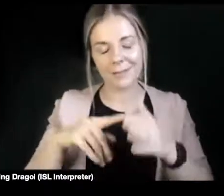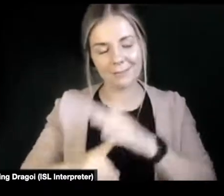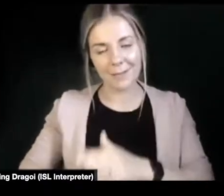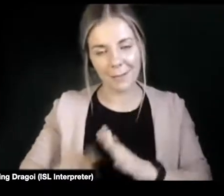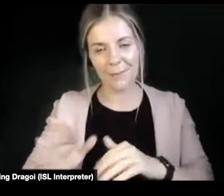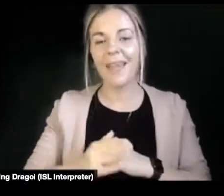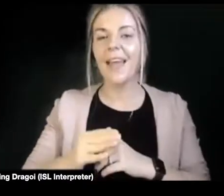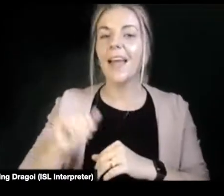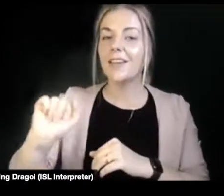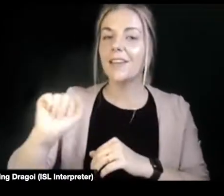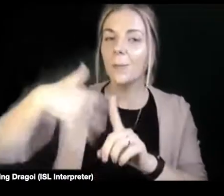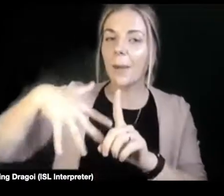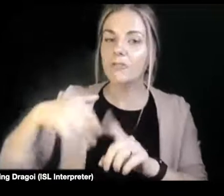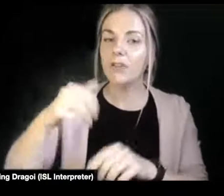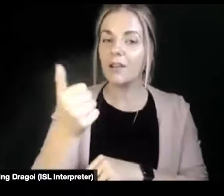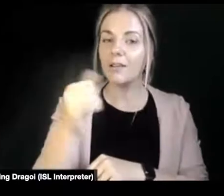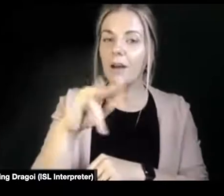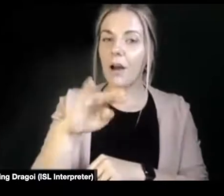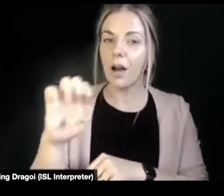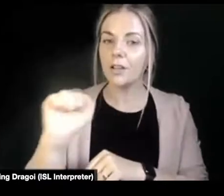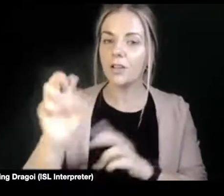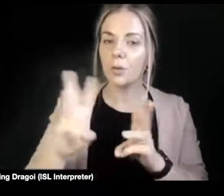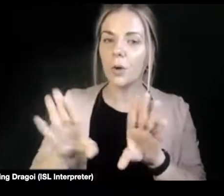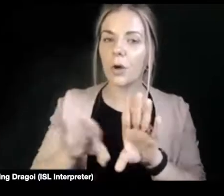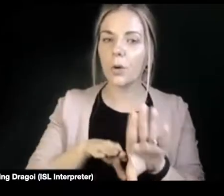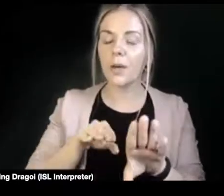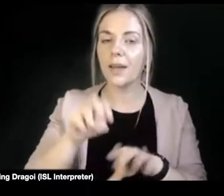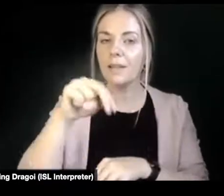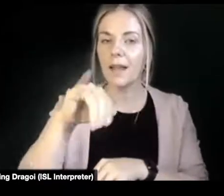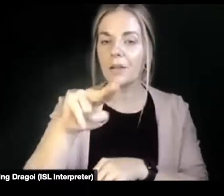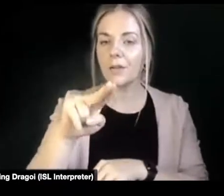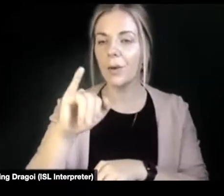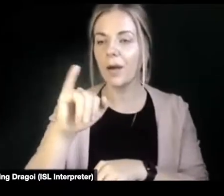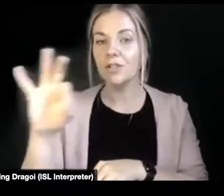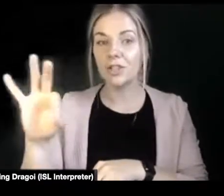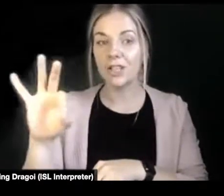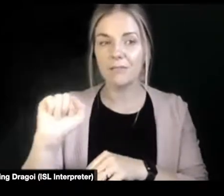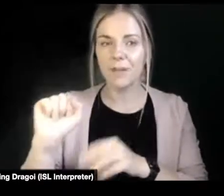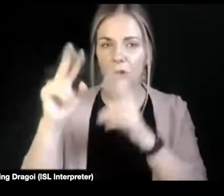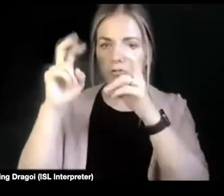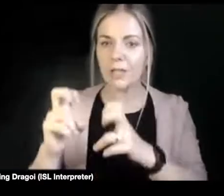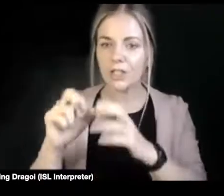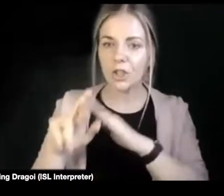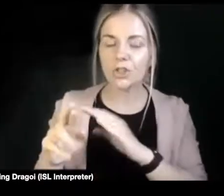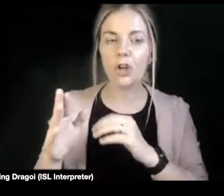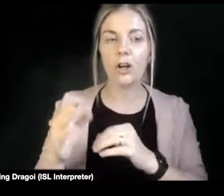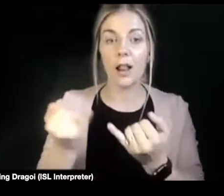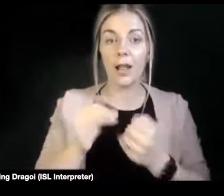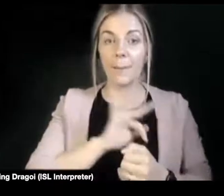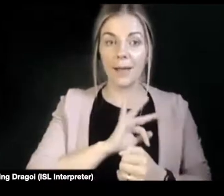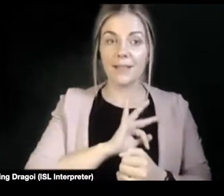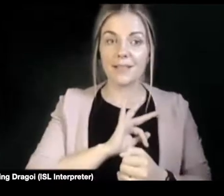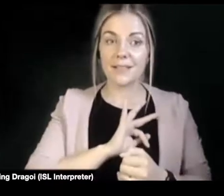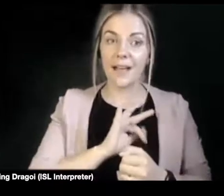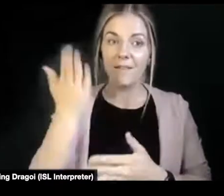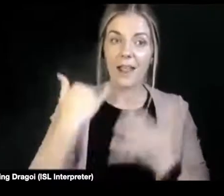and your research today? the research that I interviewed myself last year